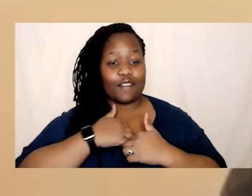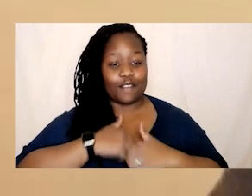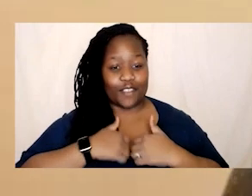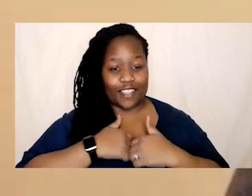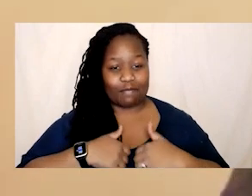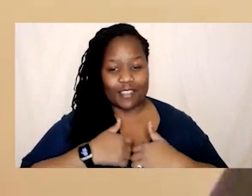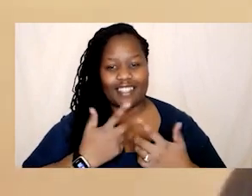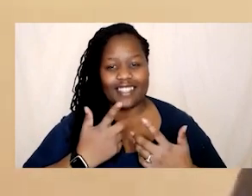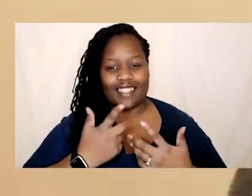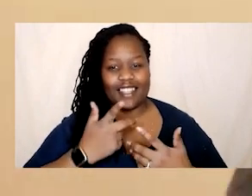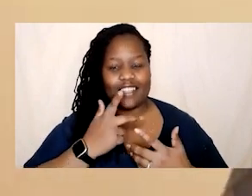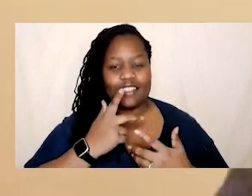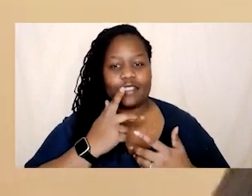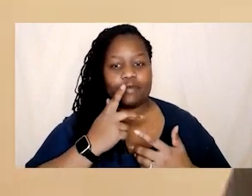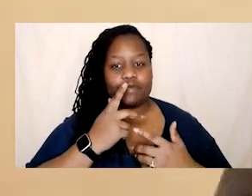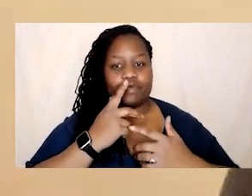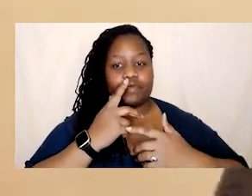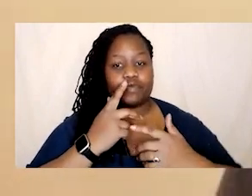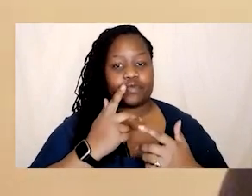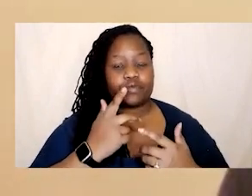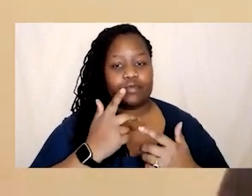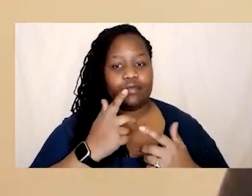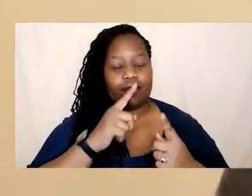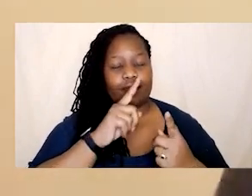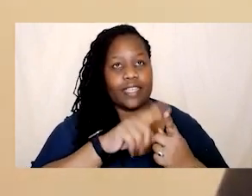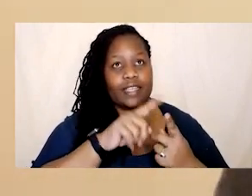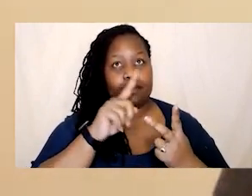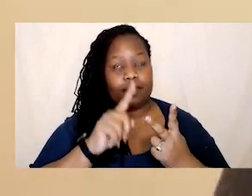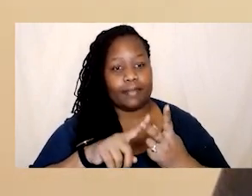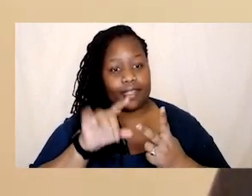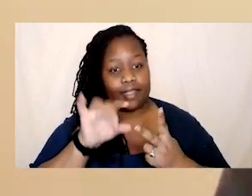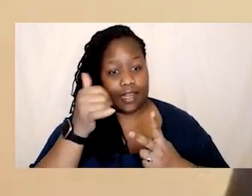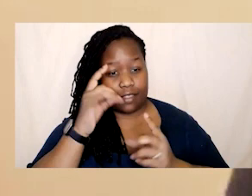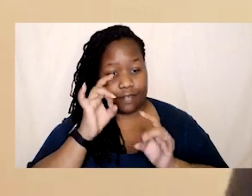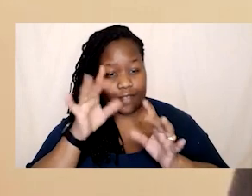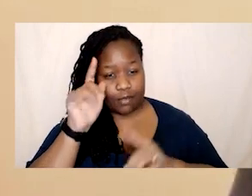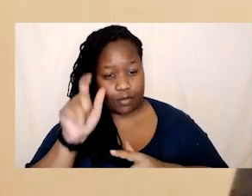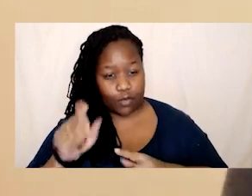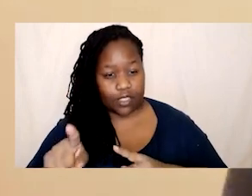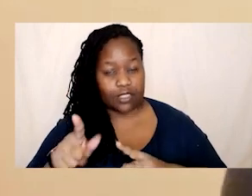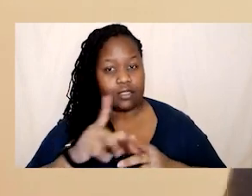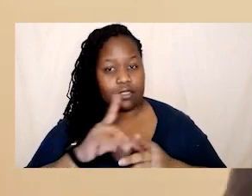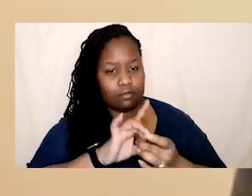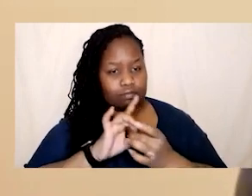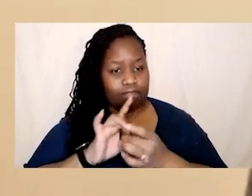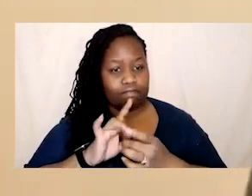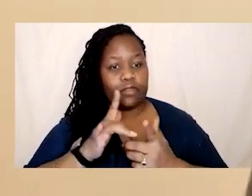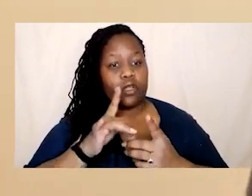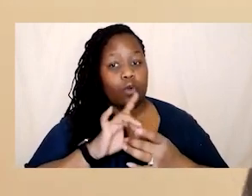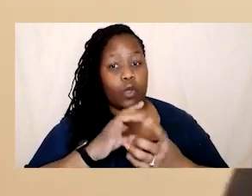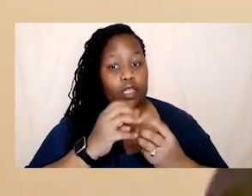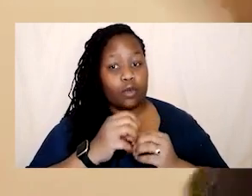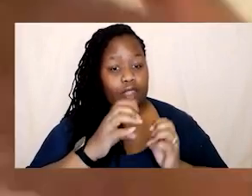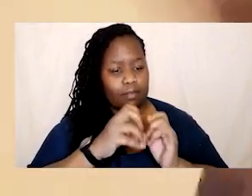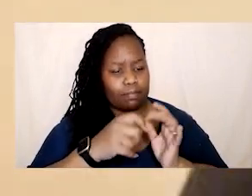two geysers names um yes him and uh other talent and i and i said working with bt sport we would love to do this